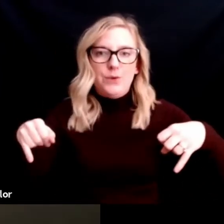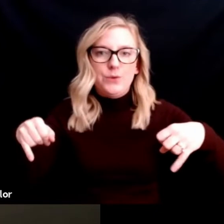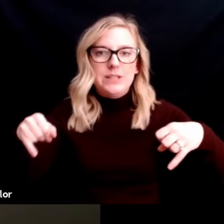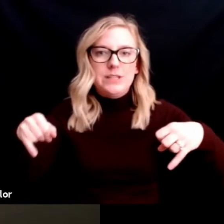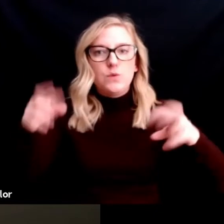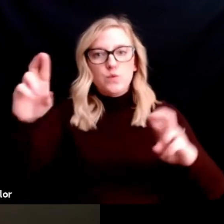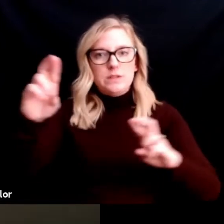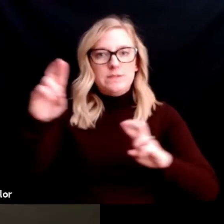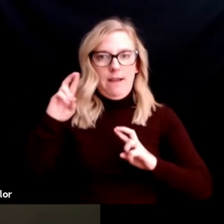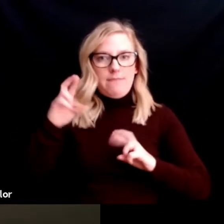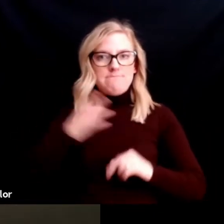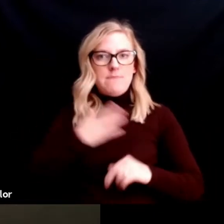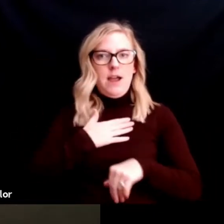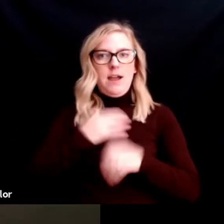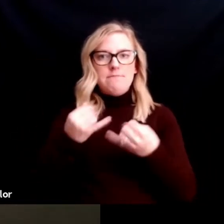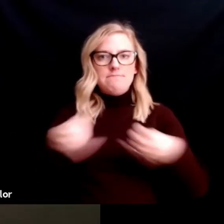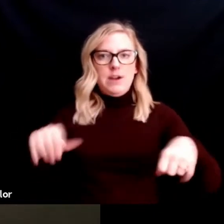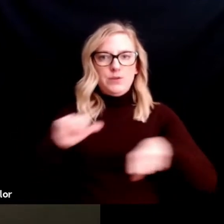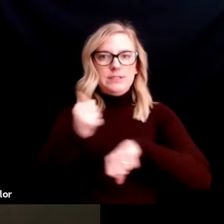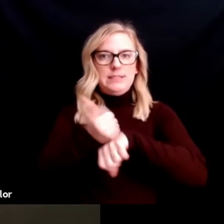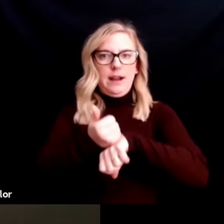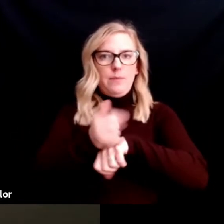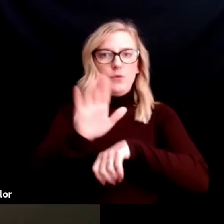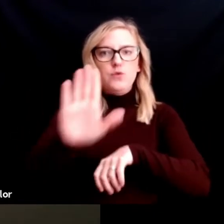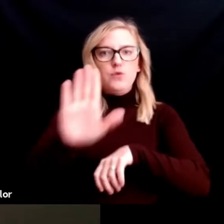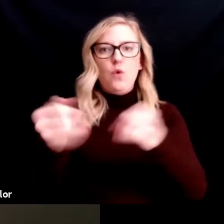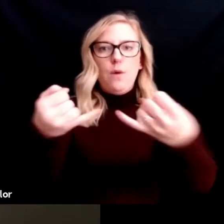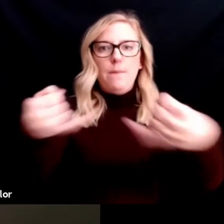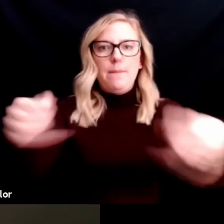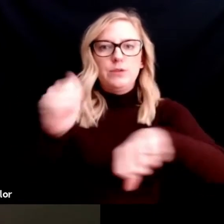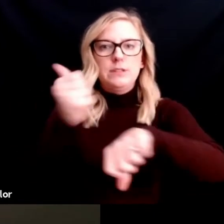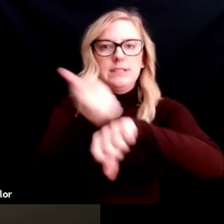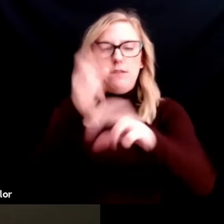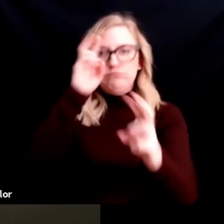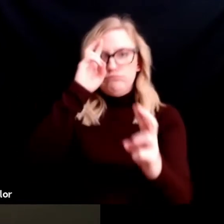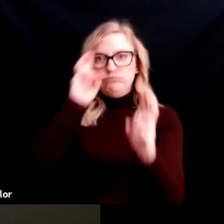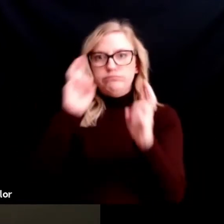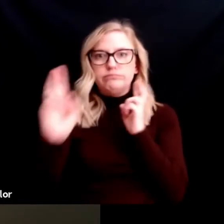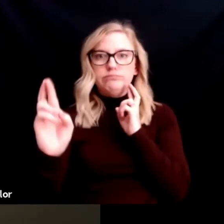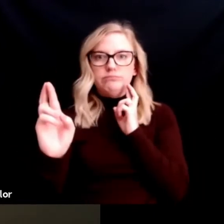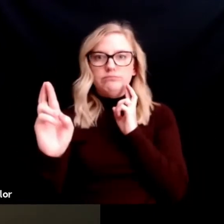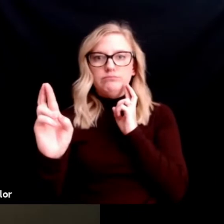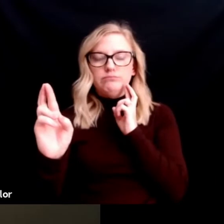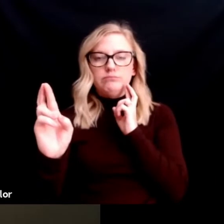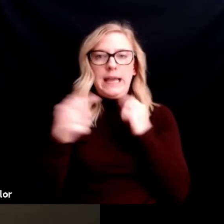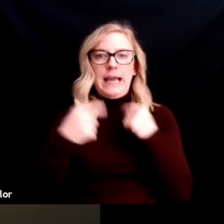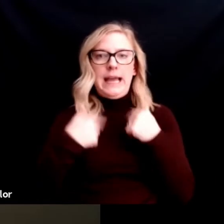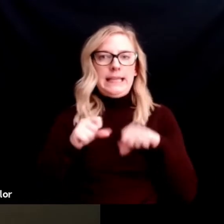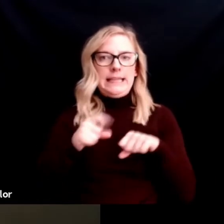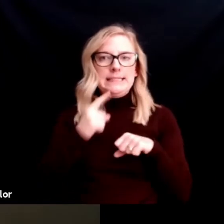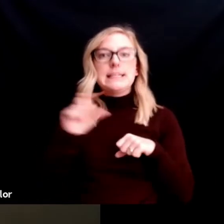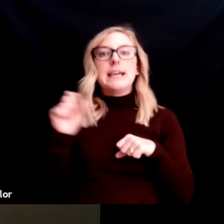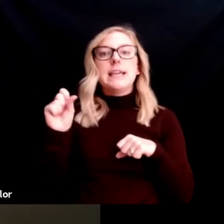So, that comes from both sides. Someone can say yes, or someone can say no, and that answer is respected.